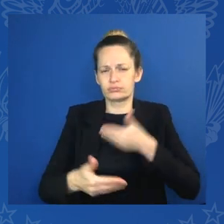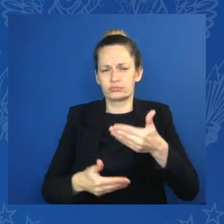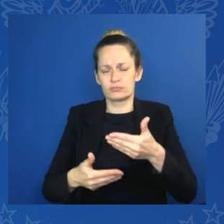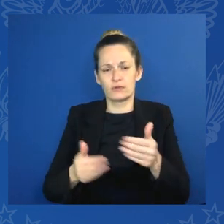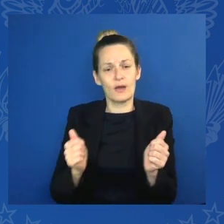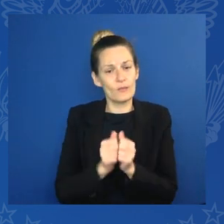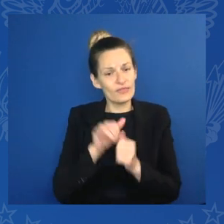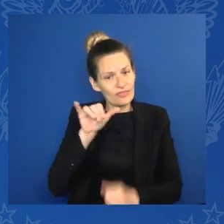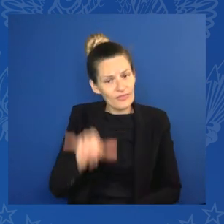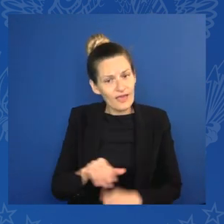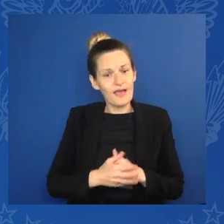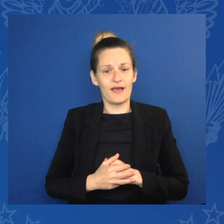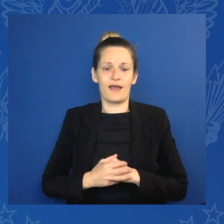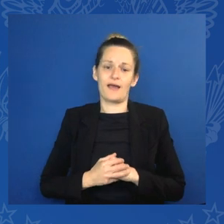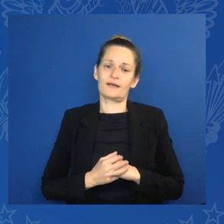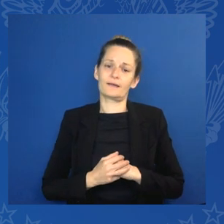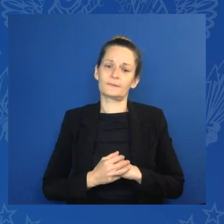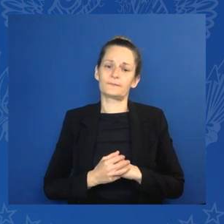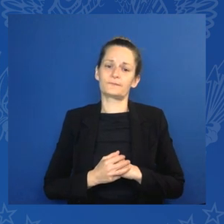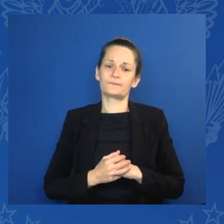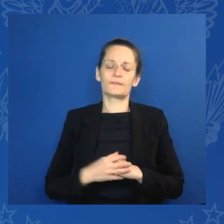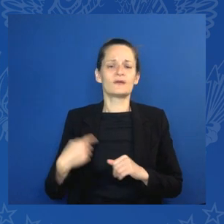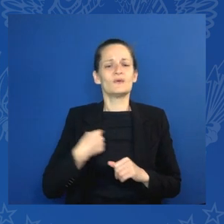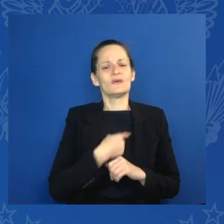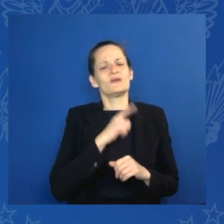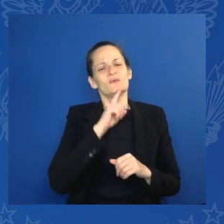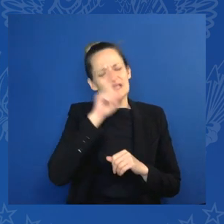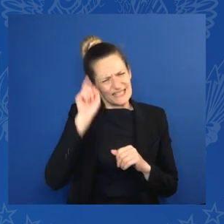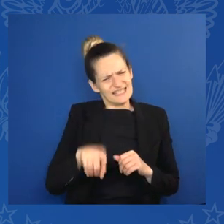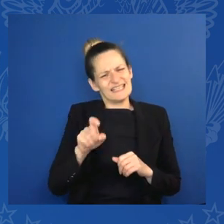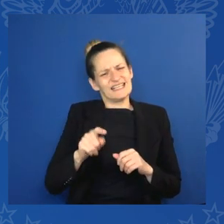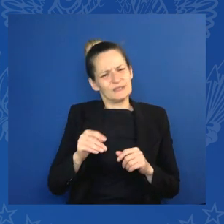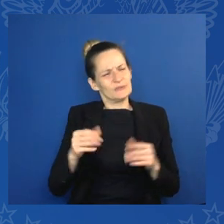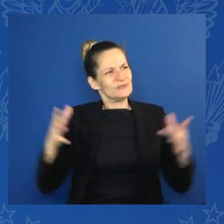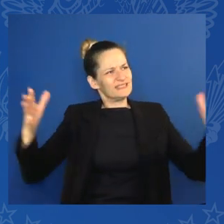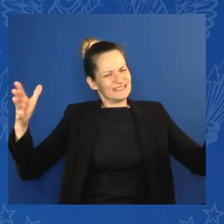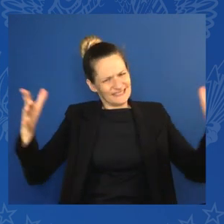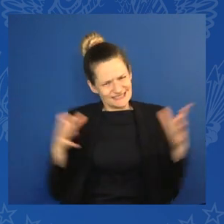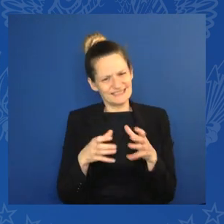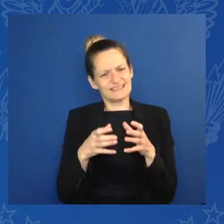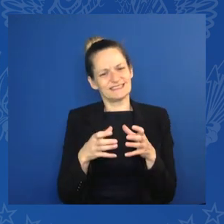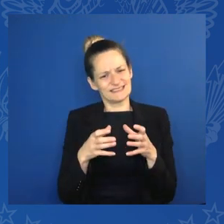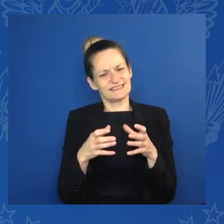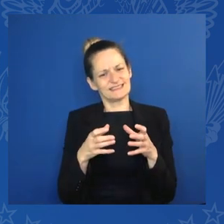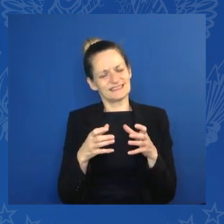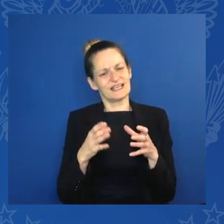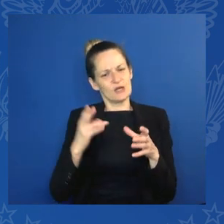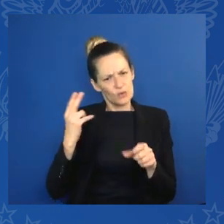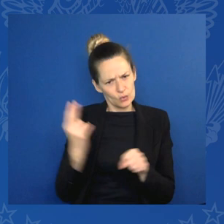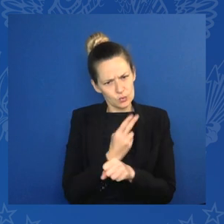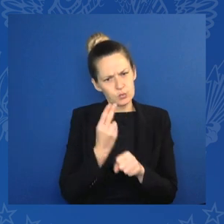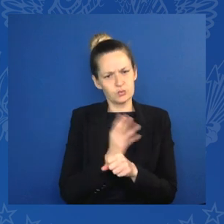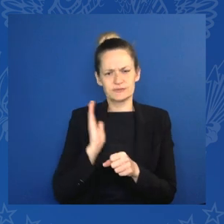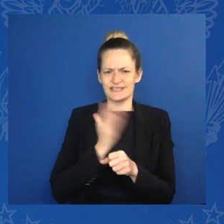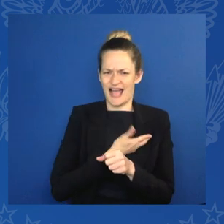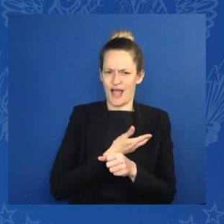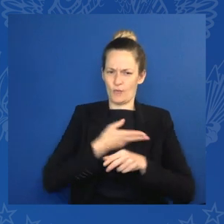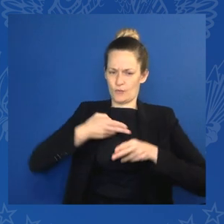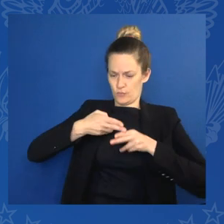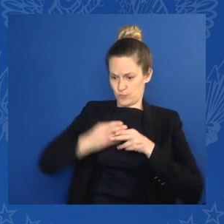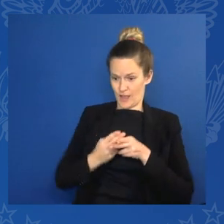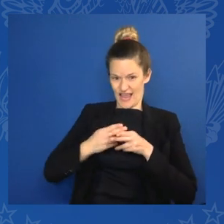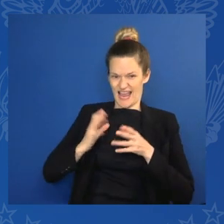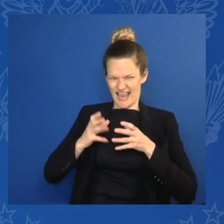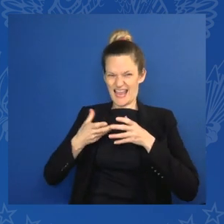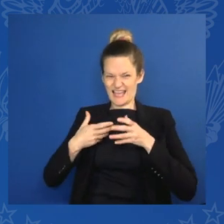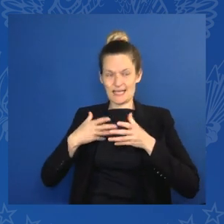to pull our common weight. The European Union and Japan, for example, are already doing that, dear FUMU, as part